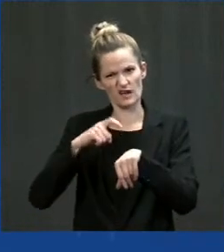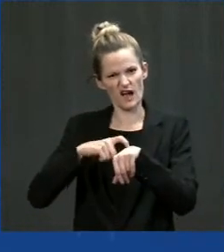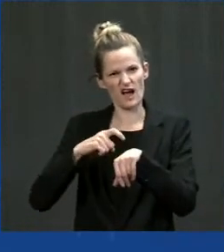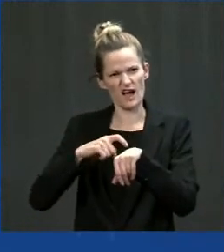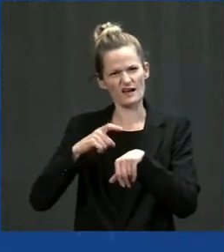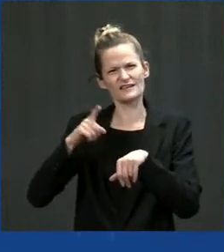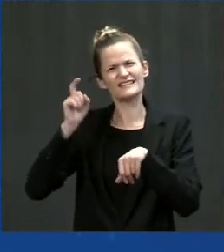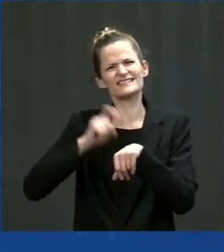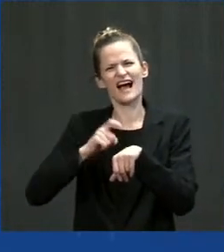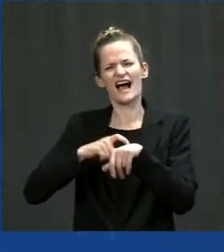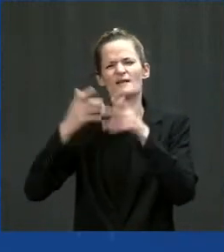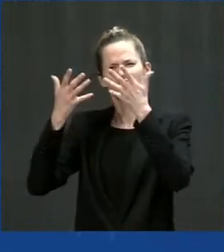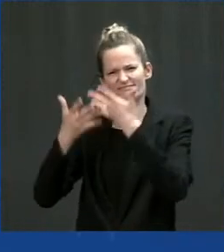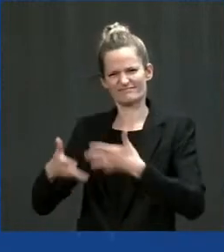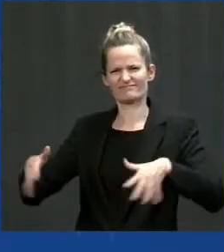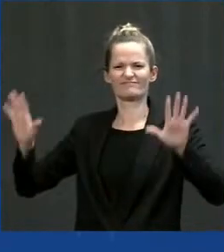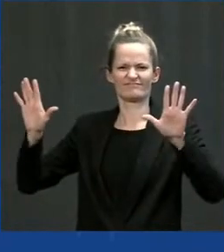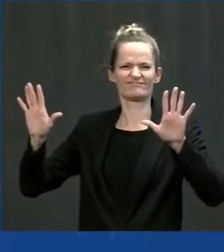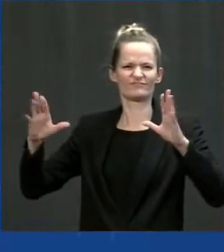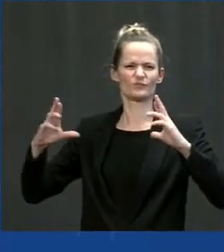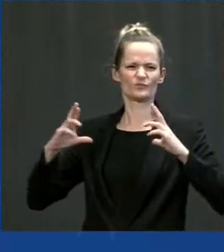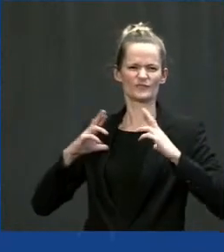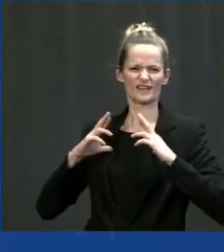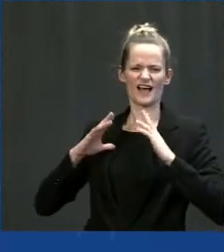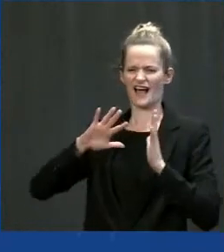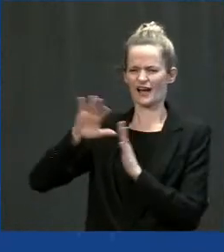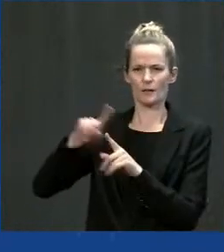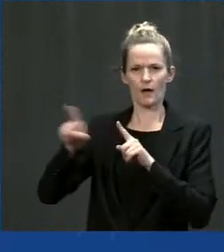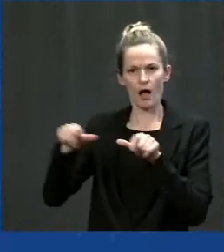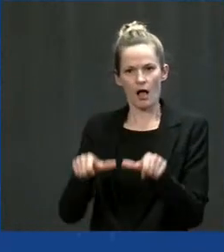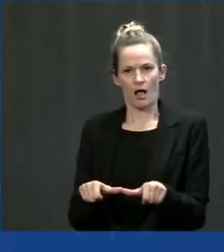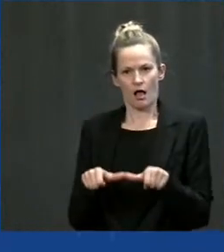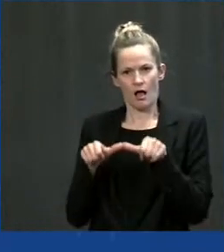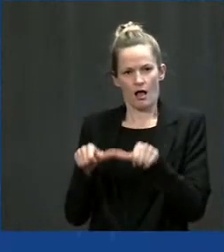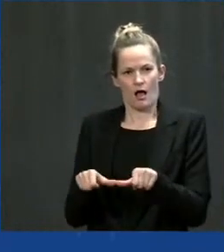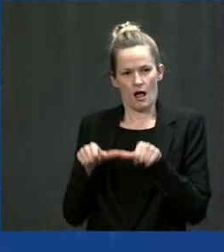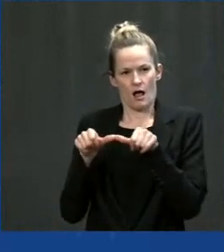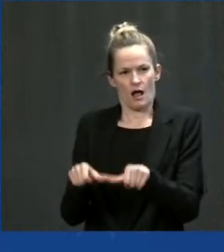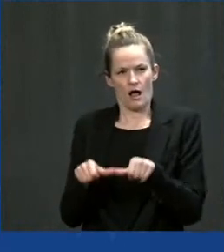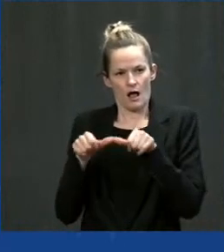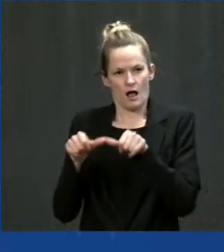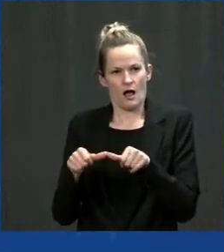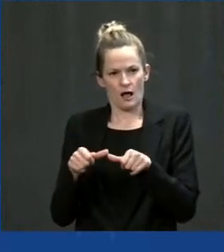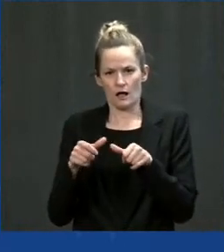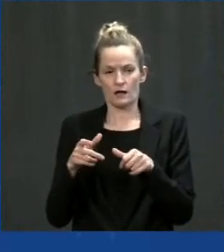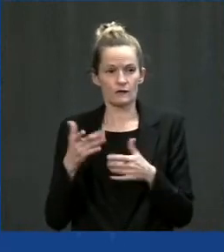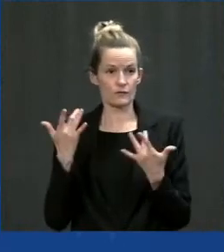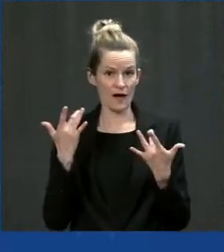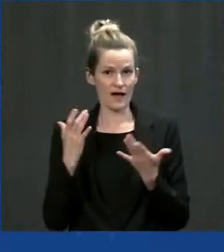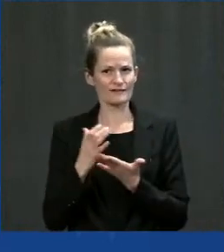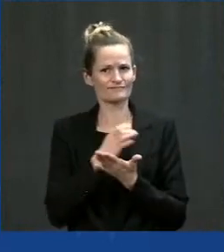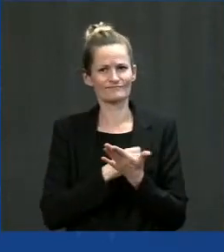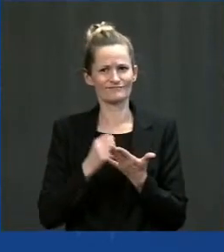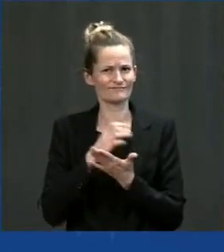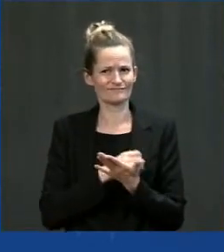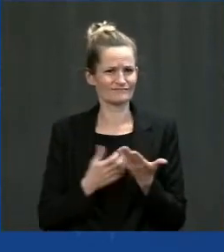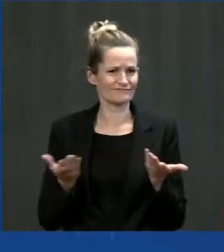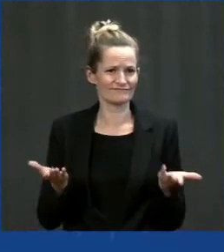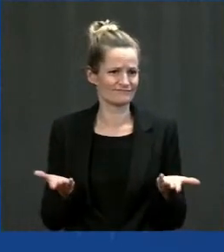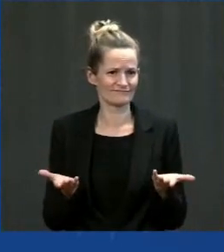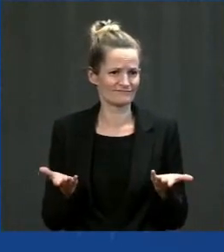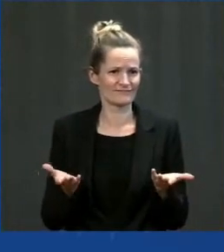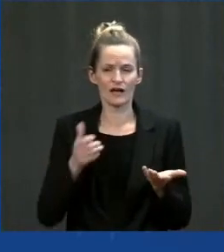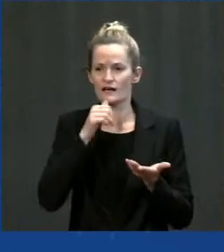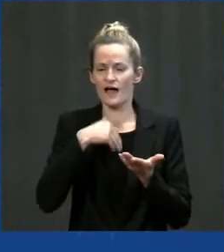over the next five years, a significant portion of which would be in your county under the Infrastructure Investment Jobs Act to improve public transportation